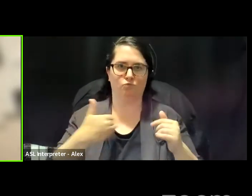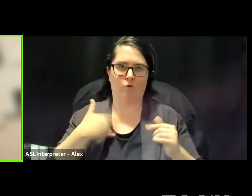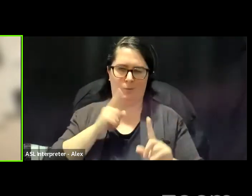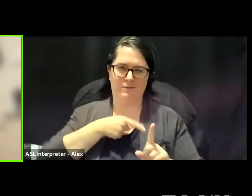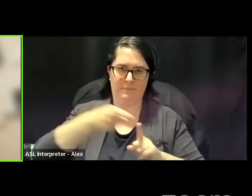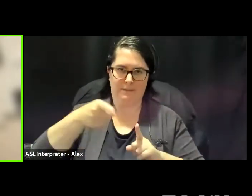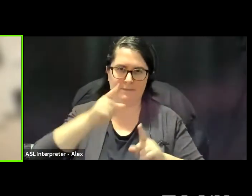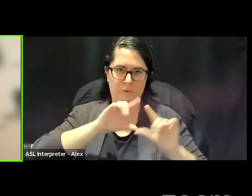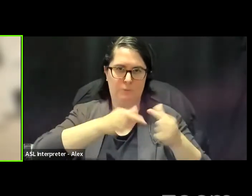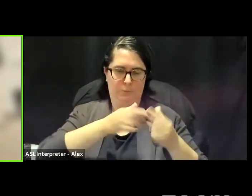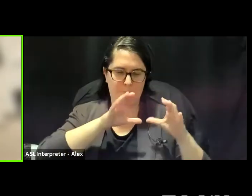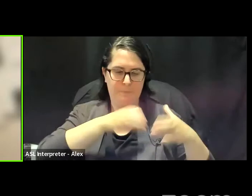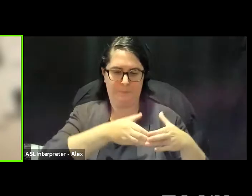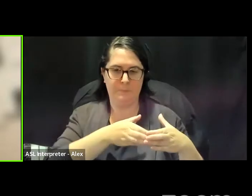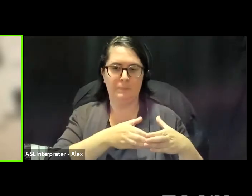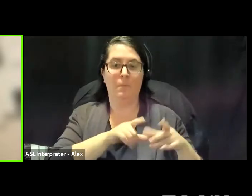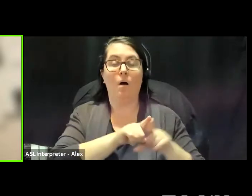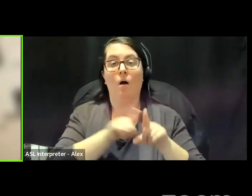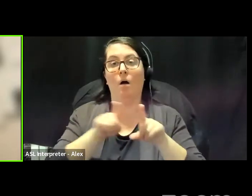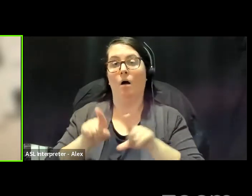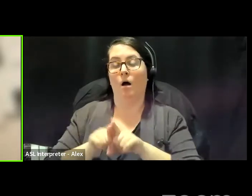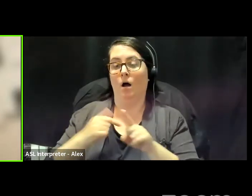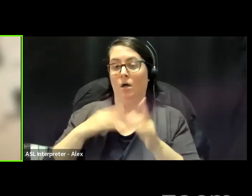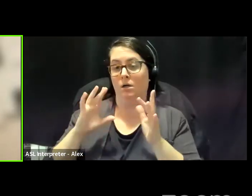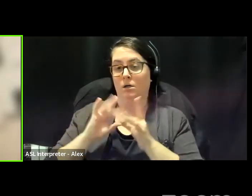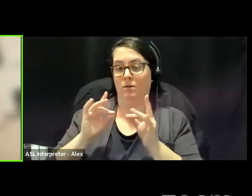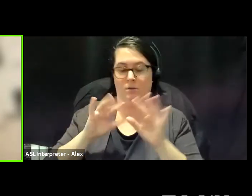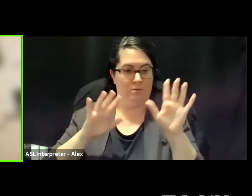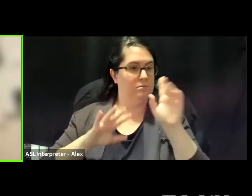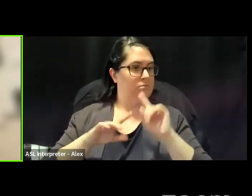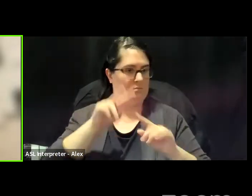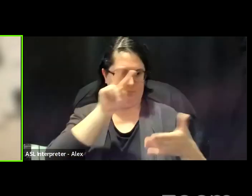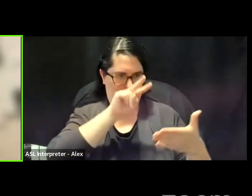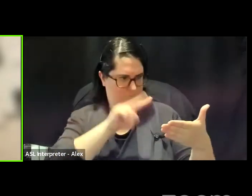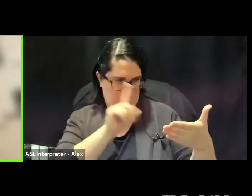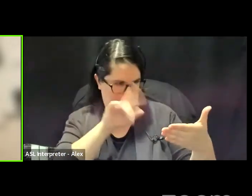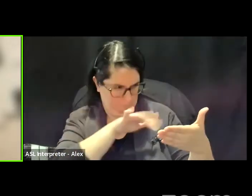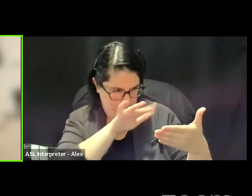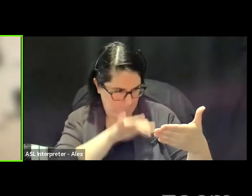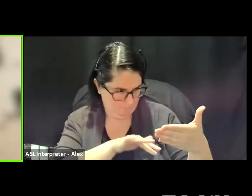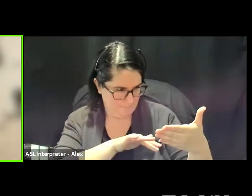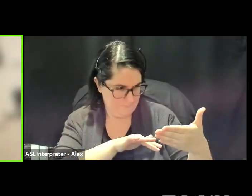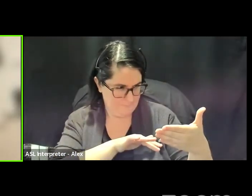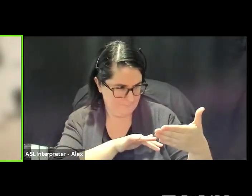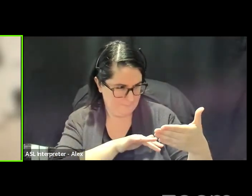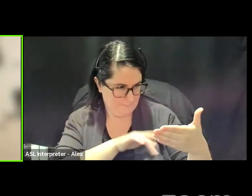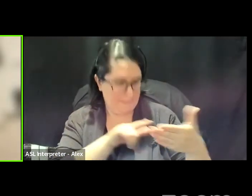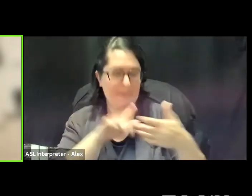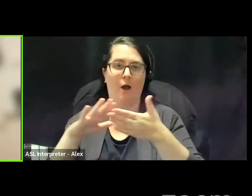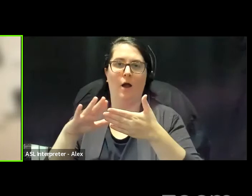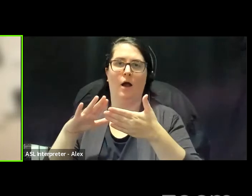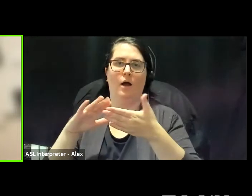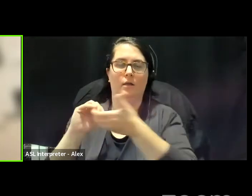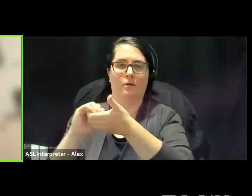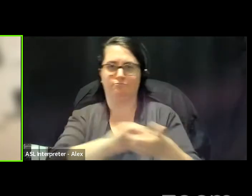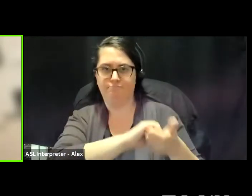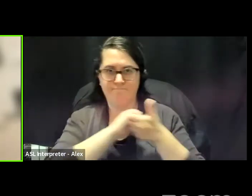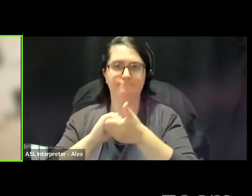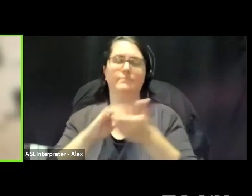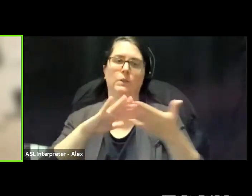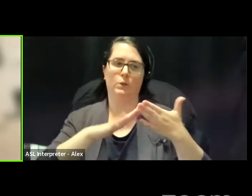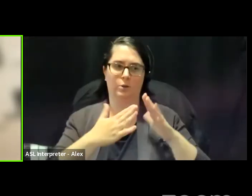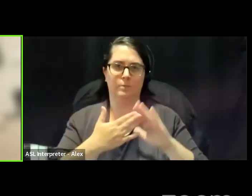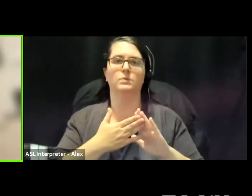-organized, sorry, self-organized collectives, communities and autonomous zones,